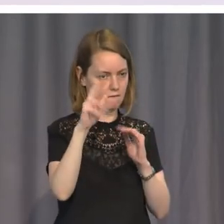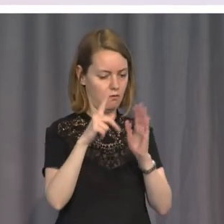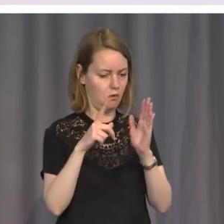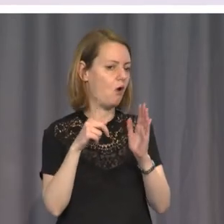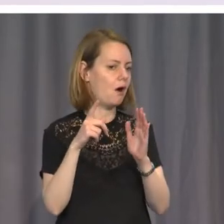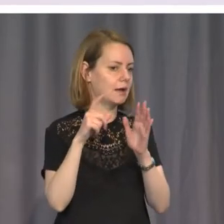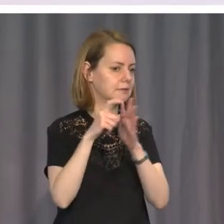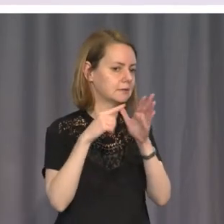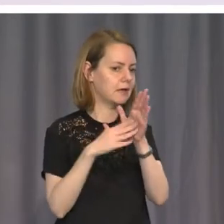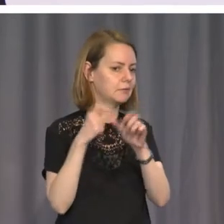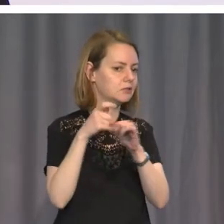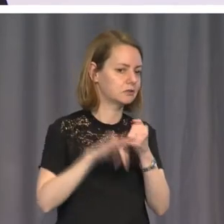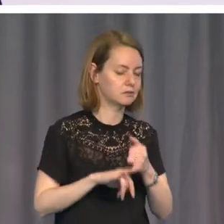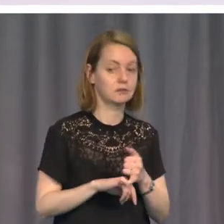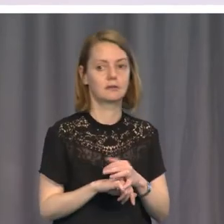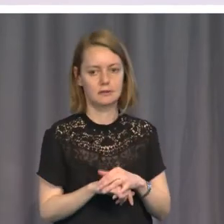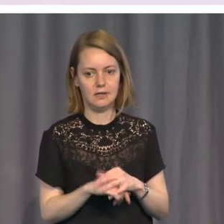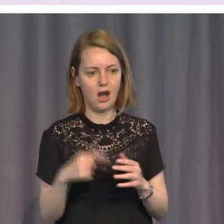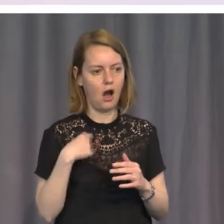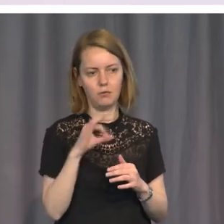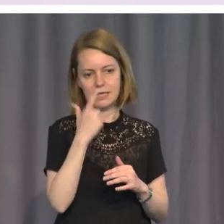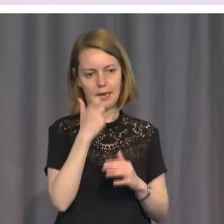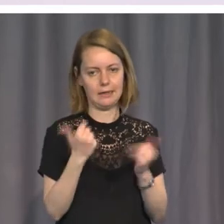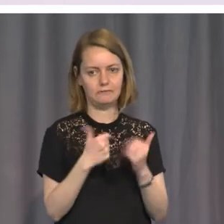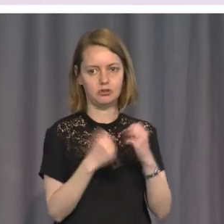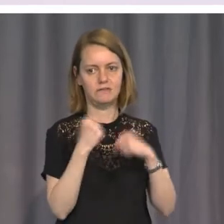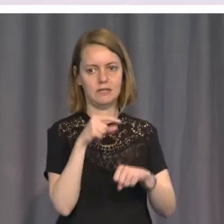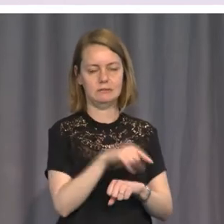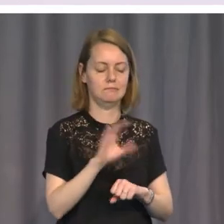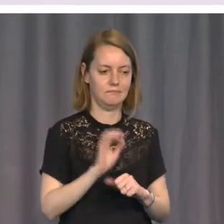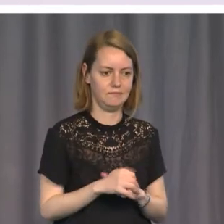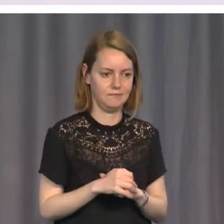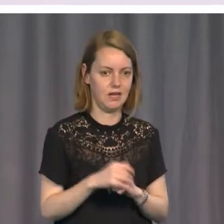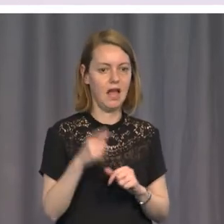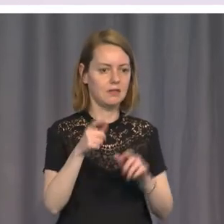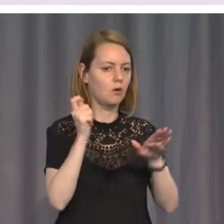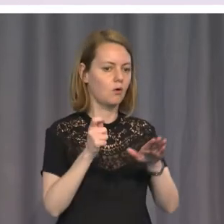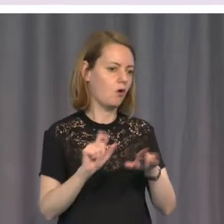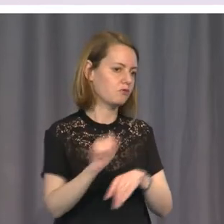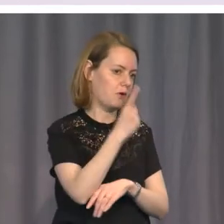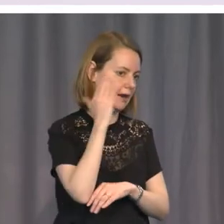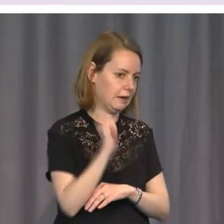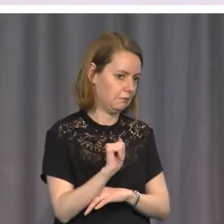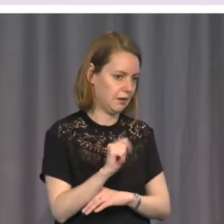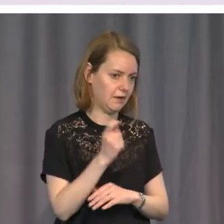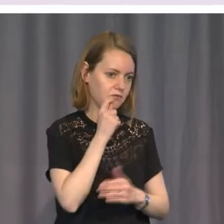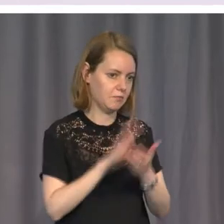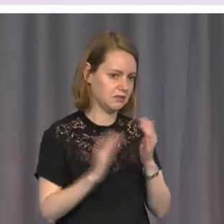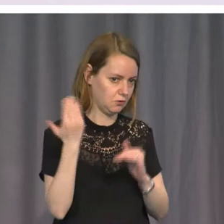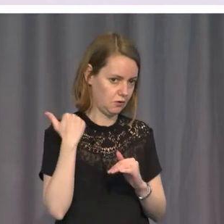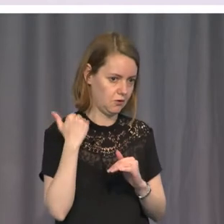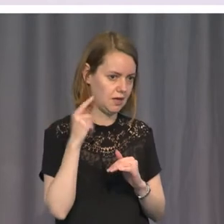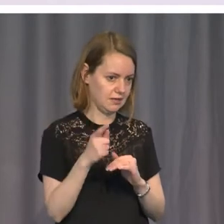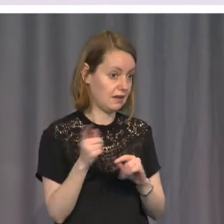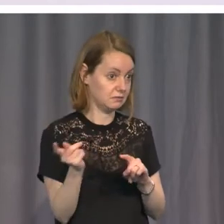And I had the privilege of defending him when we got the case thrown out a couple of months ago, but that's the